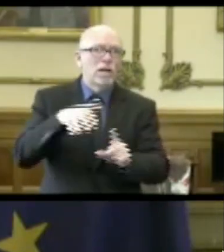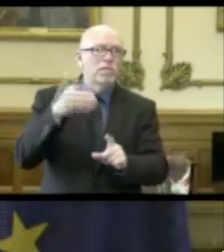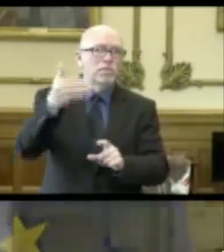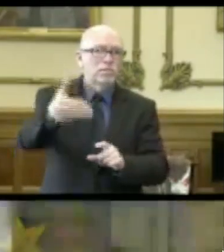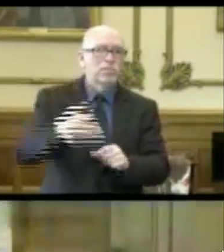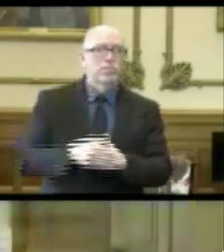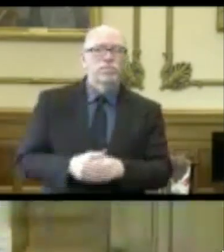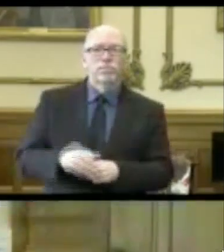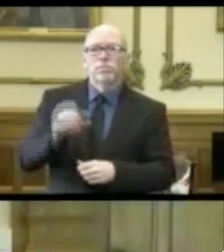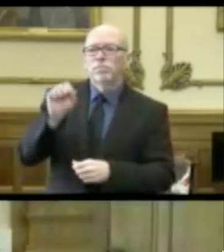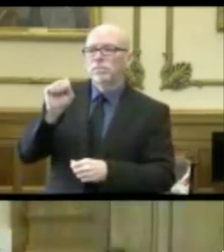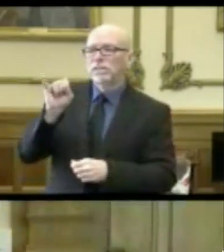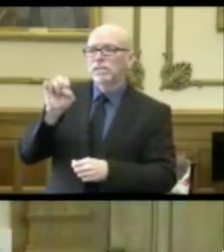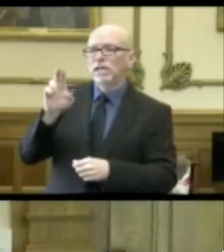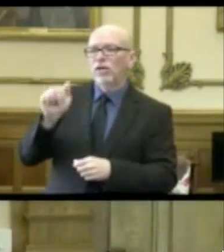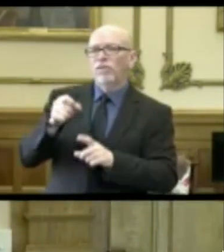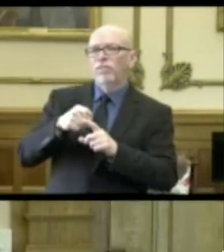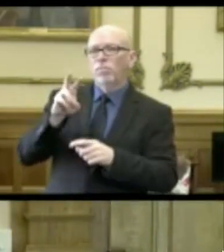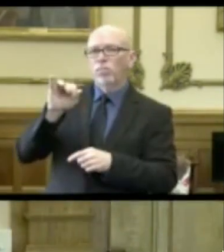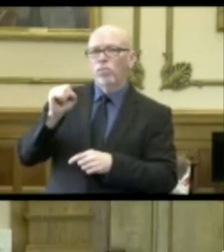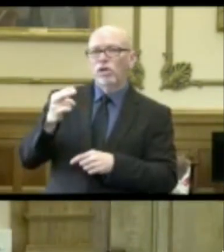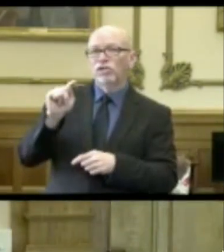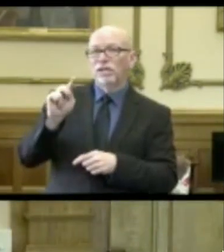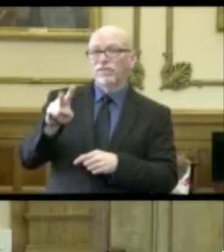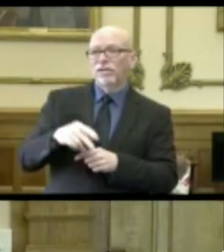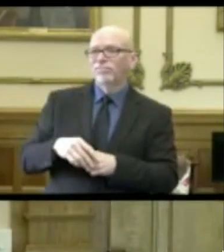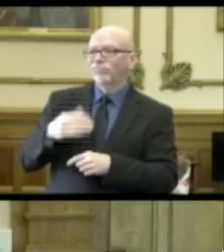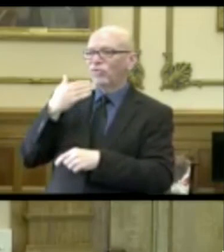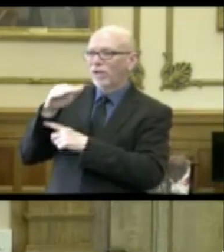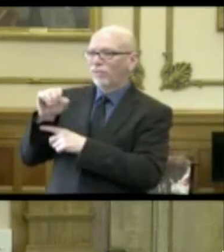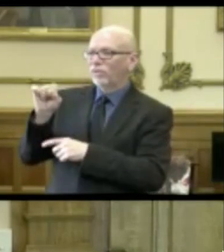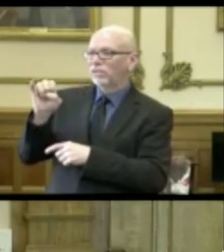Sierra, Wish TV. Good afternoon, Sierra.